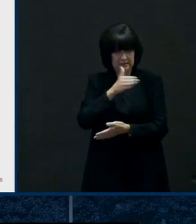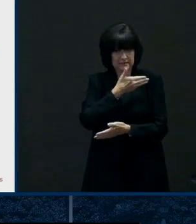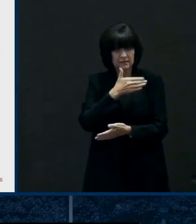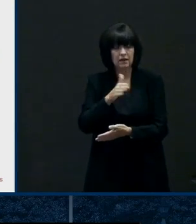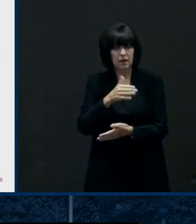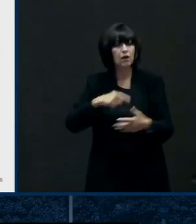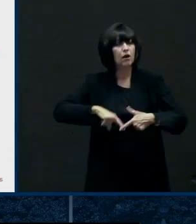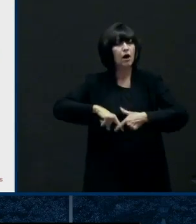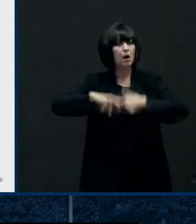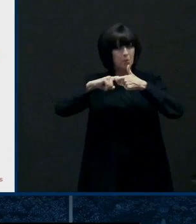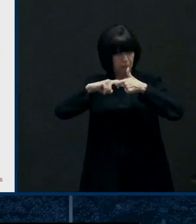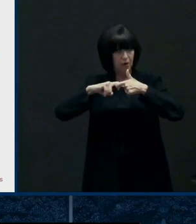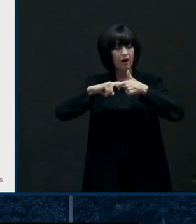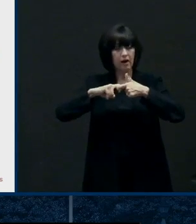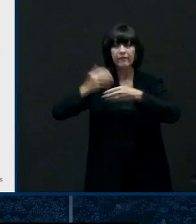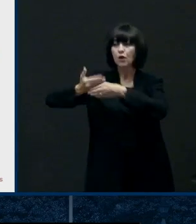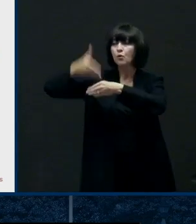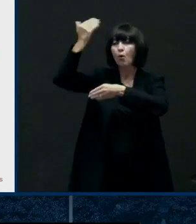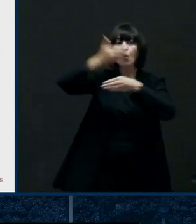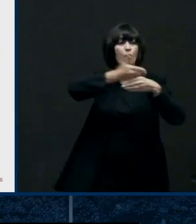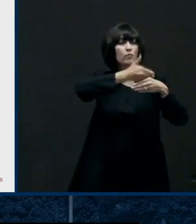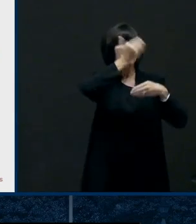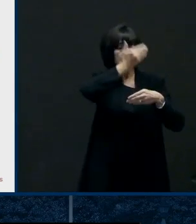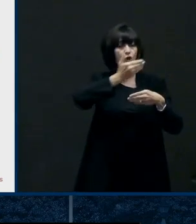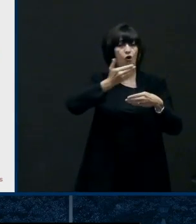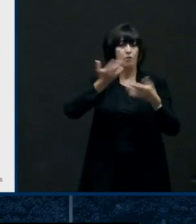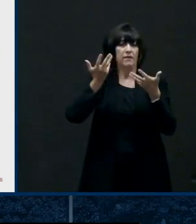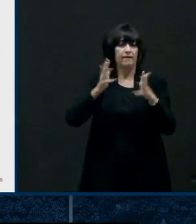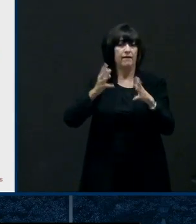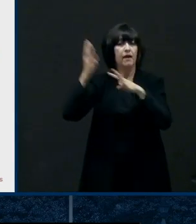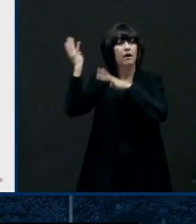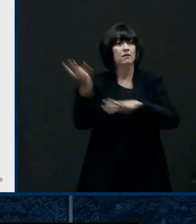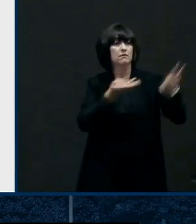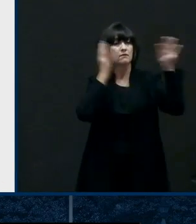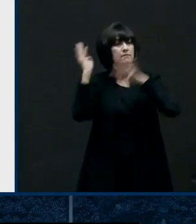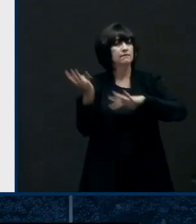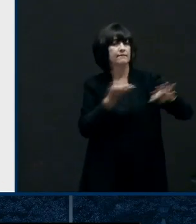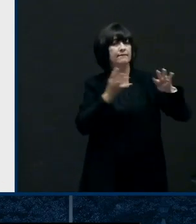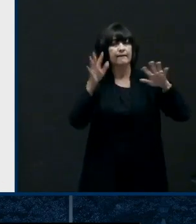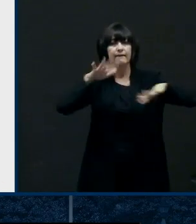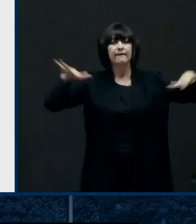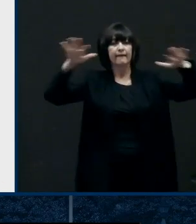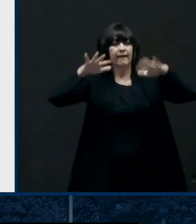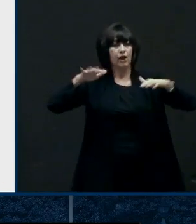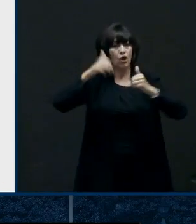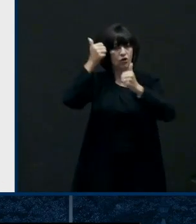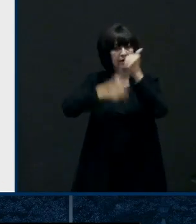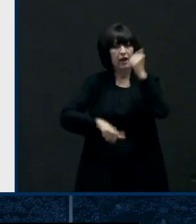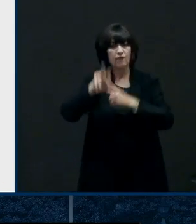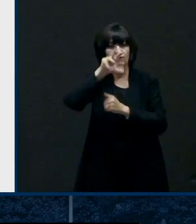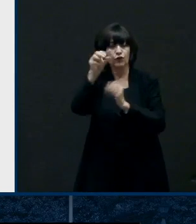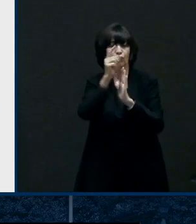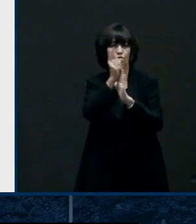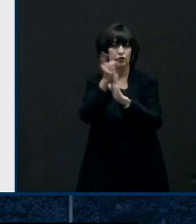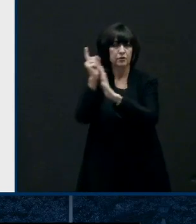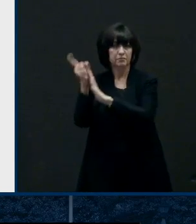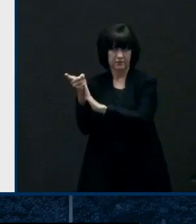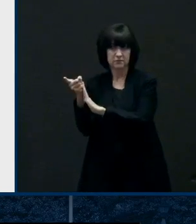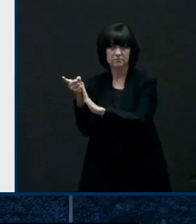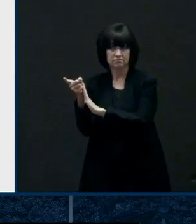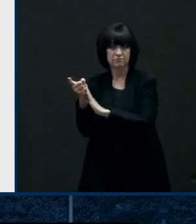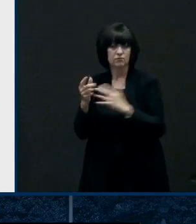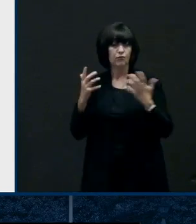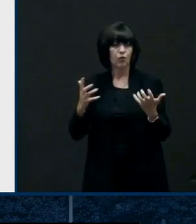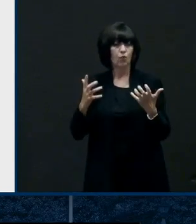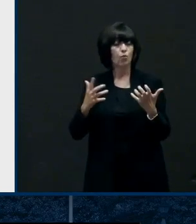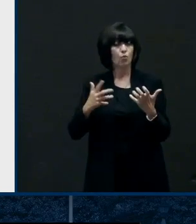ventilation between activities and that can make a difference as well so again preventing